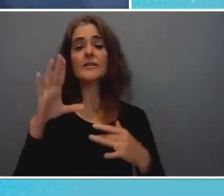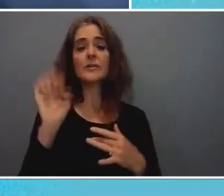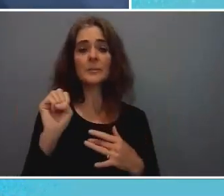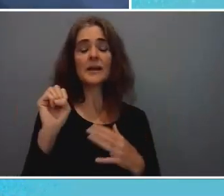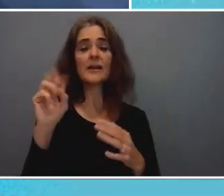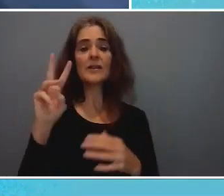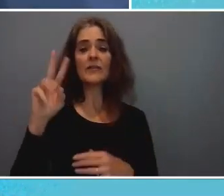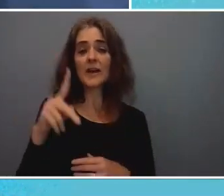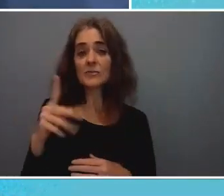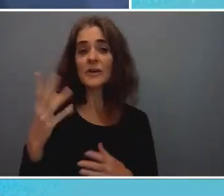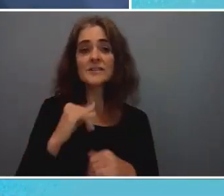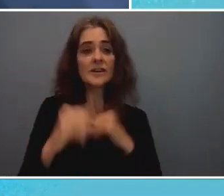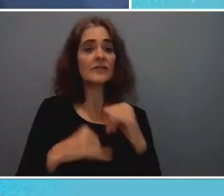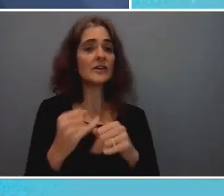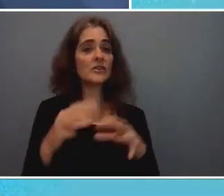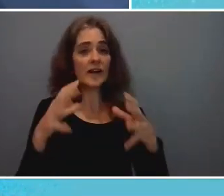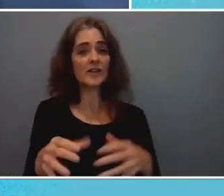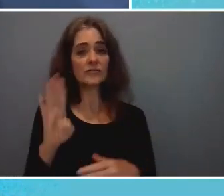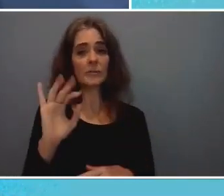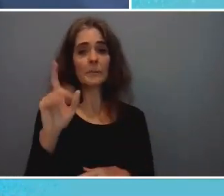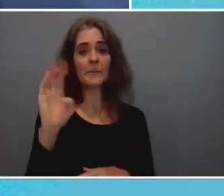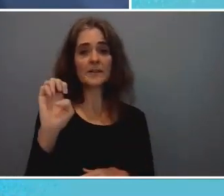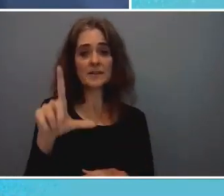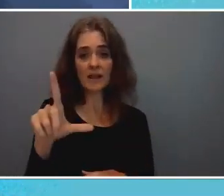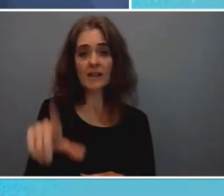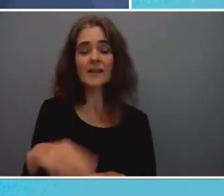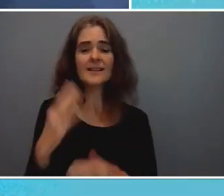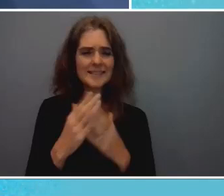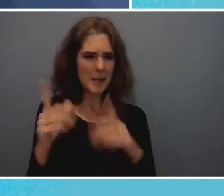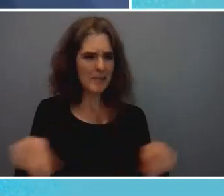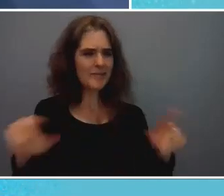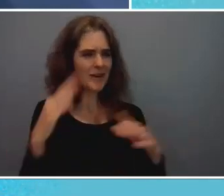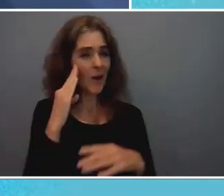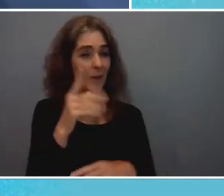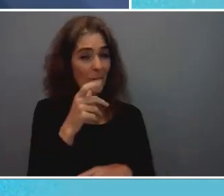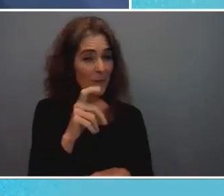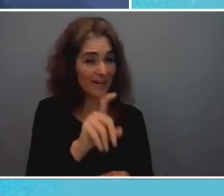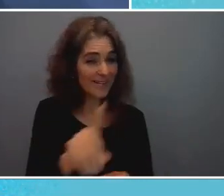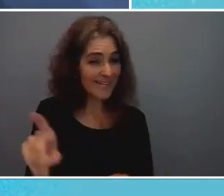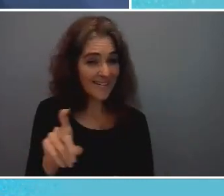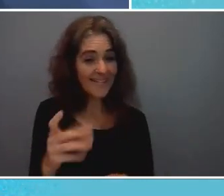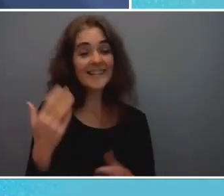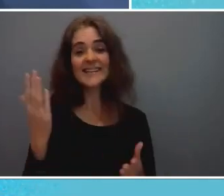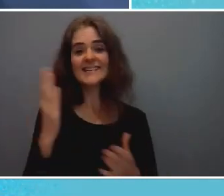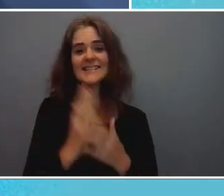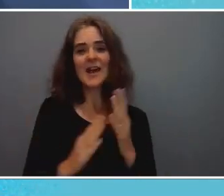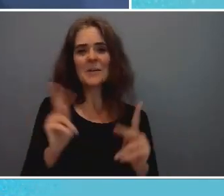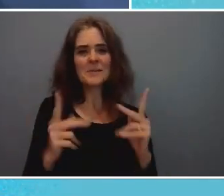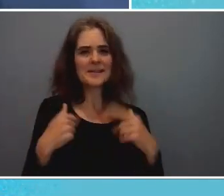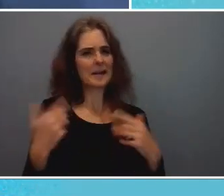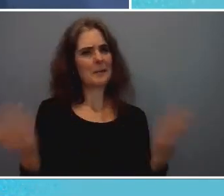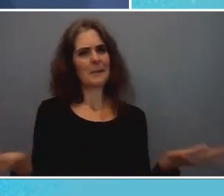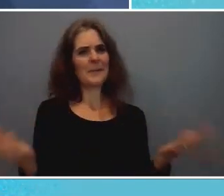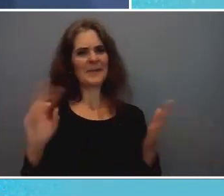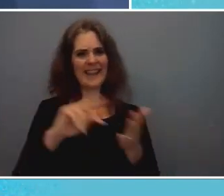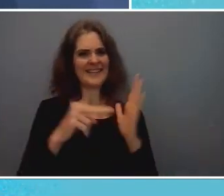Bixle. Some of you may know who Bixle is. Some of you may say, what is a Bixle?